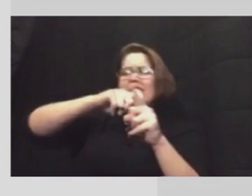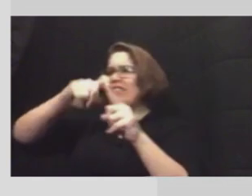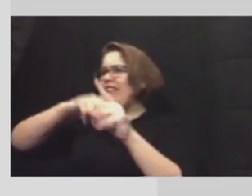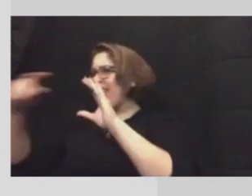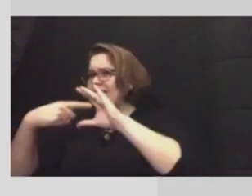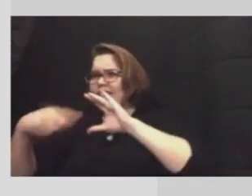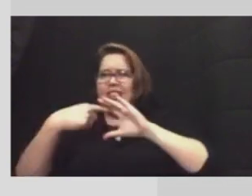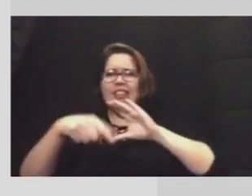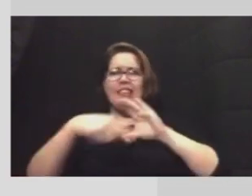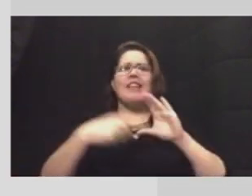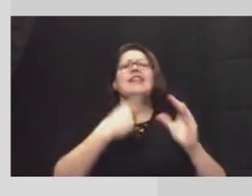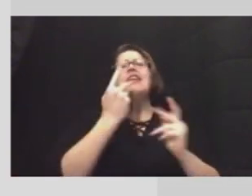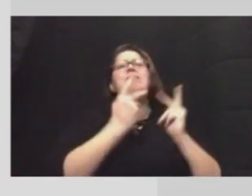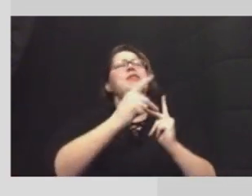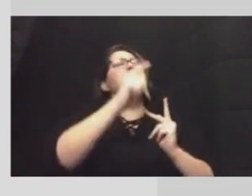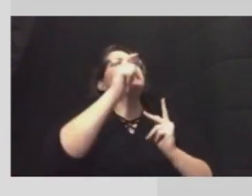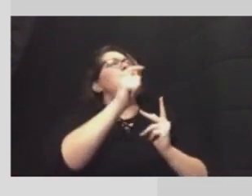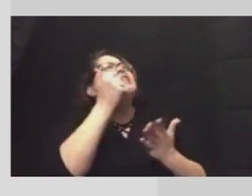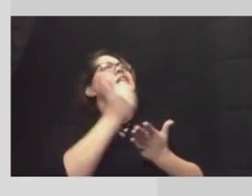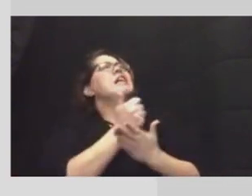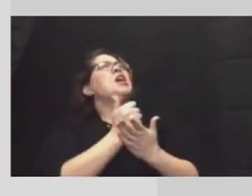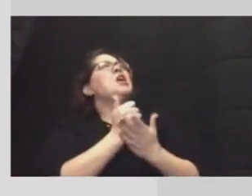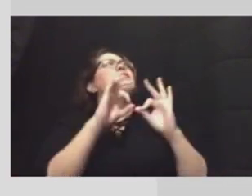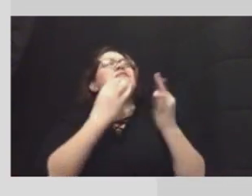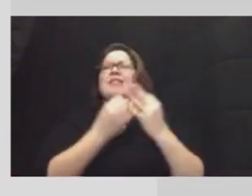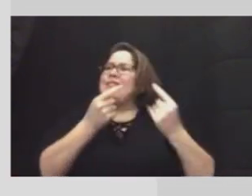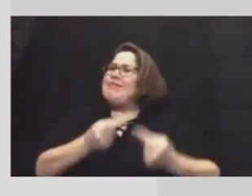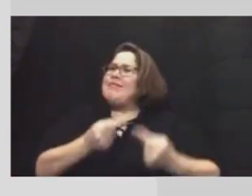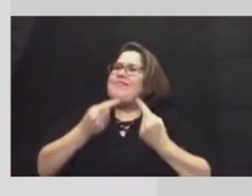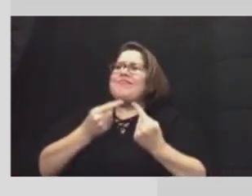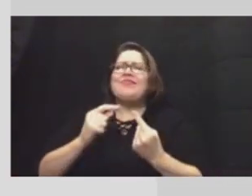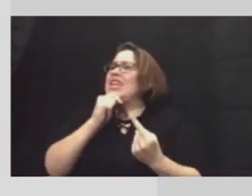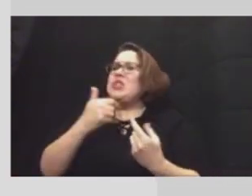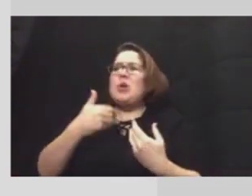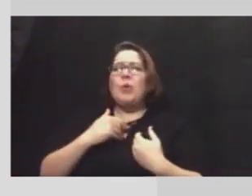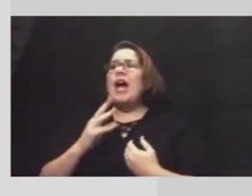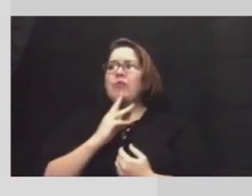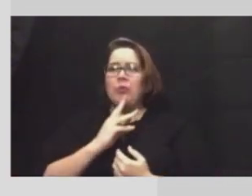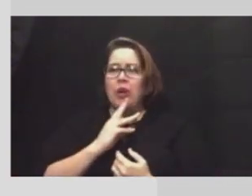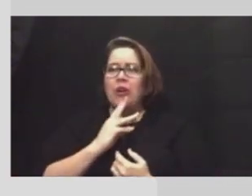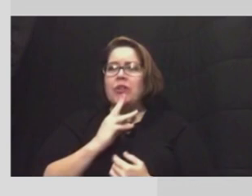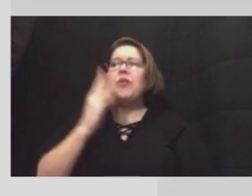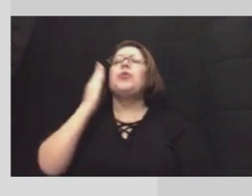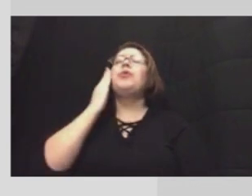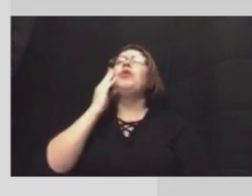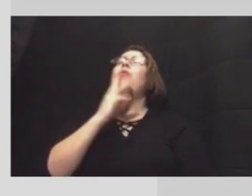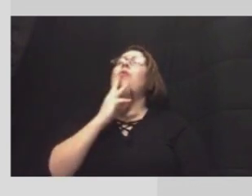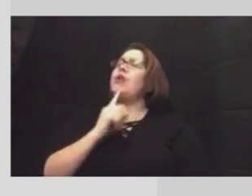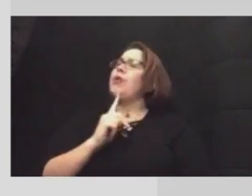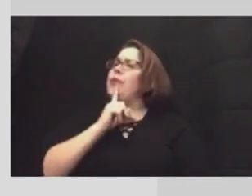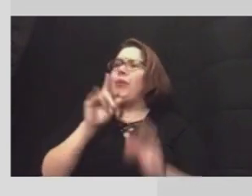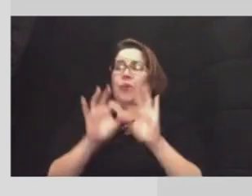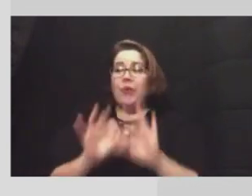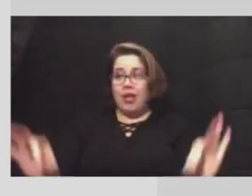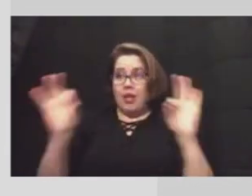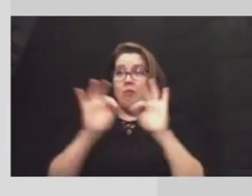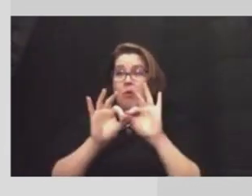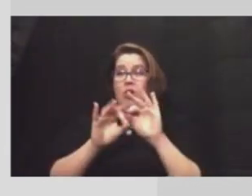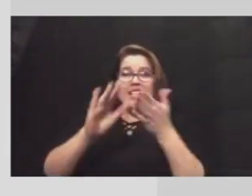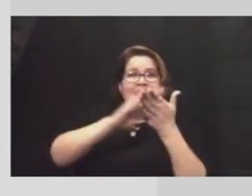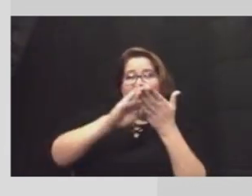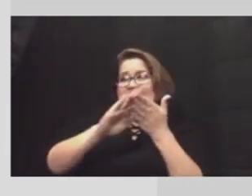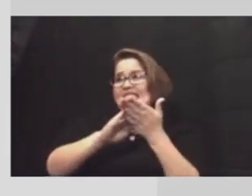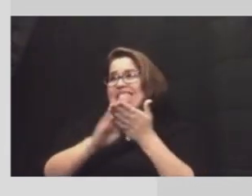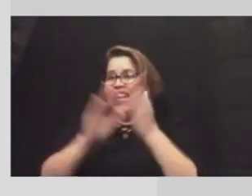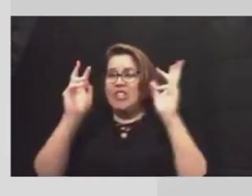desperate individuals, desperate families that do not have water and we know how important water is, the sanitation issue,